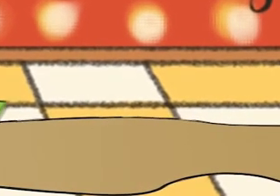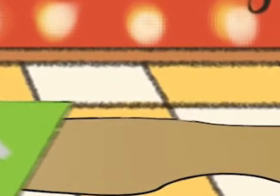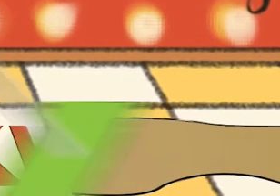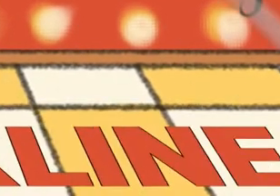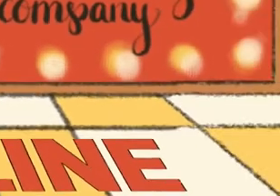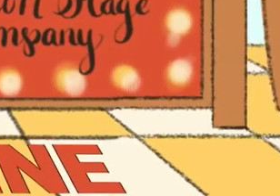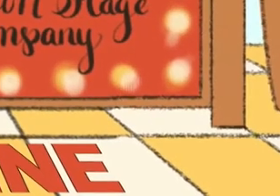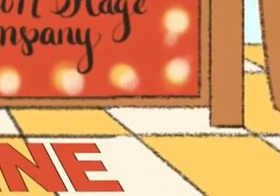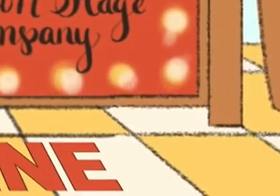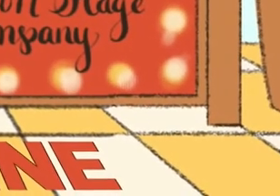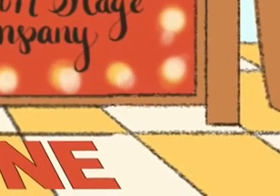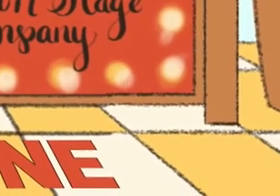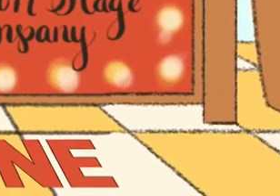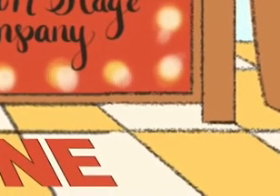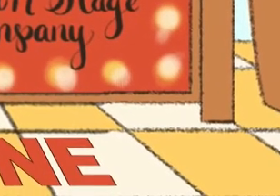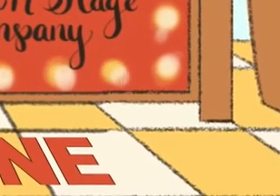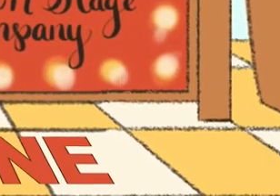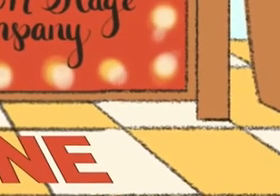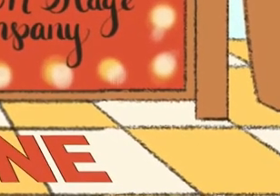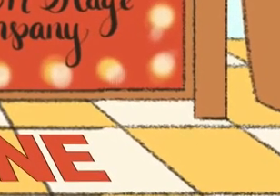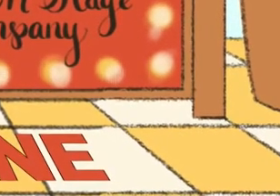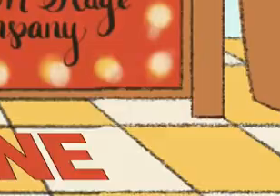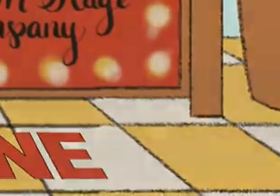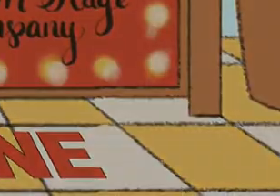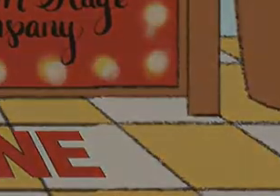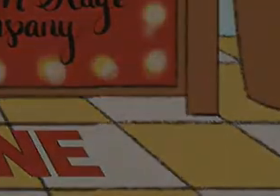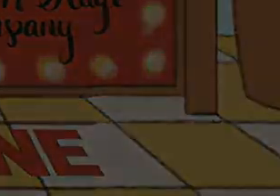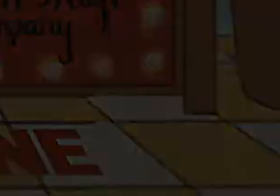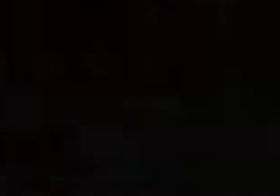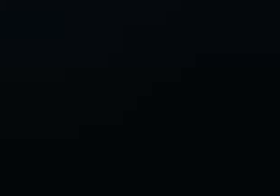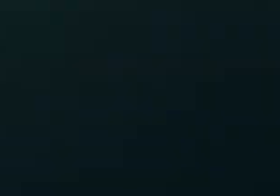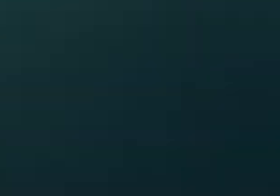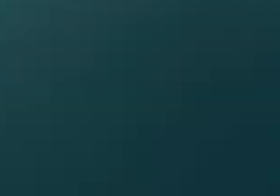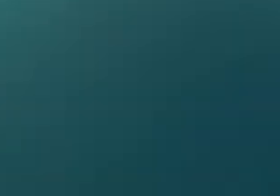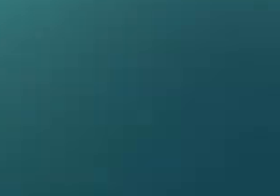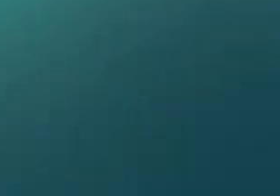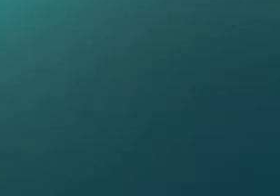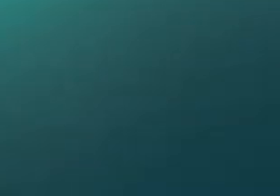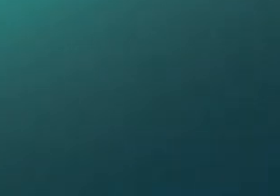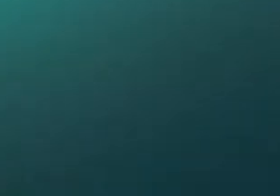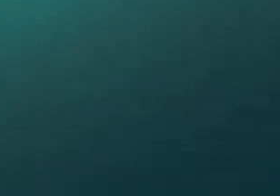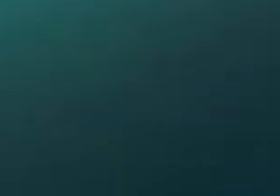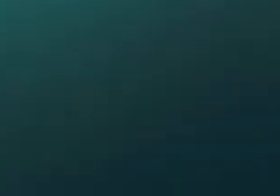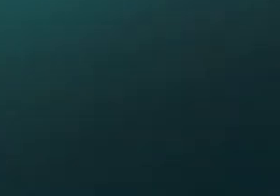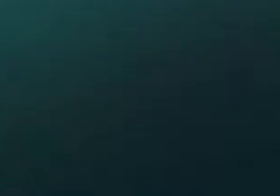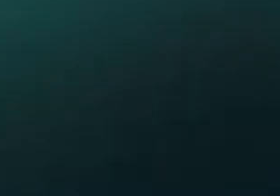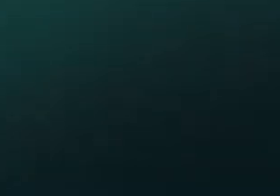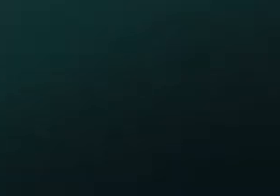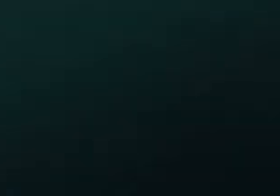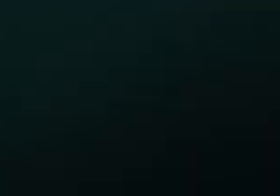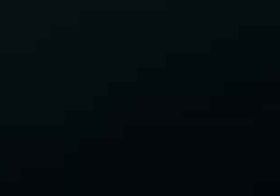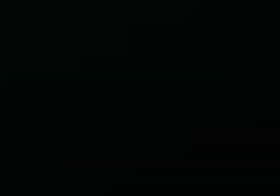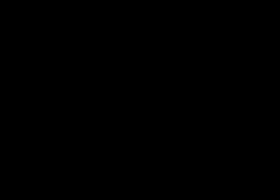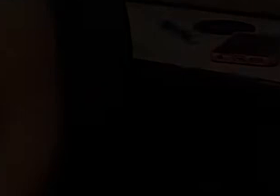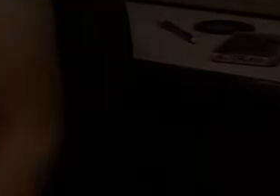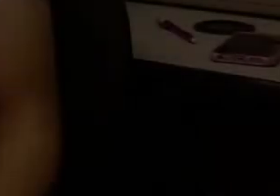What good is a field on a fine summer night if you sit all alone with the weeds or